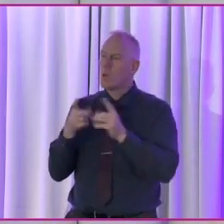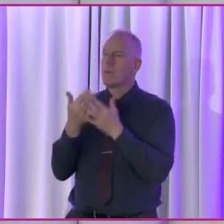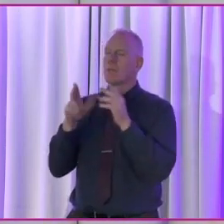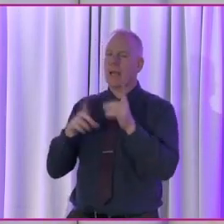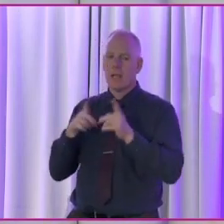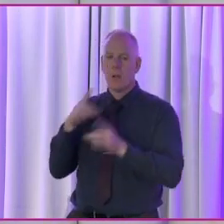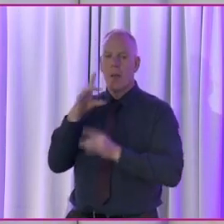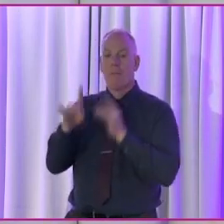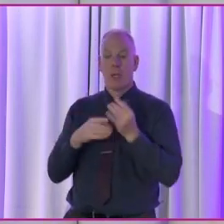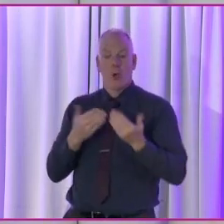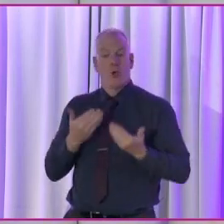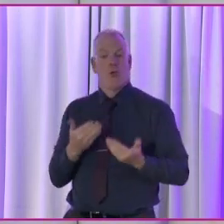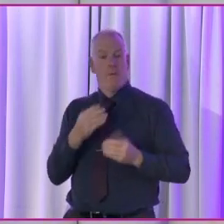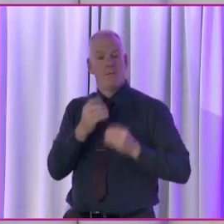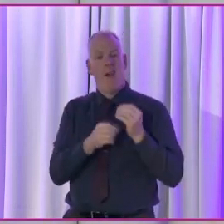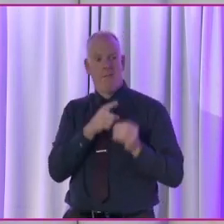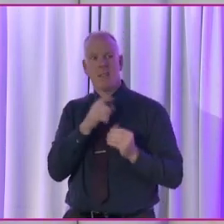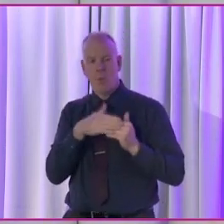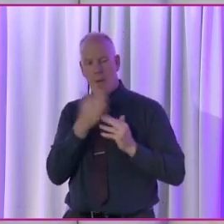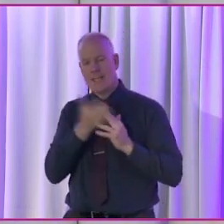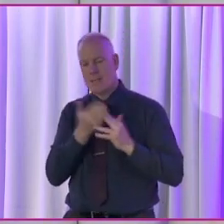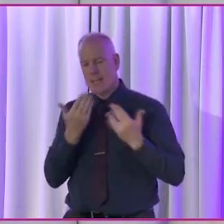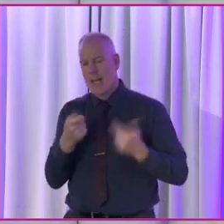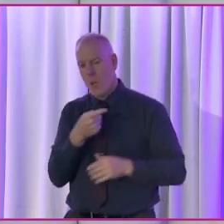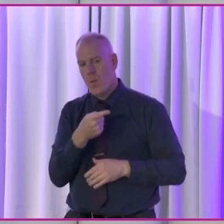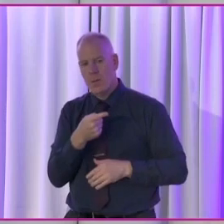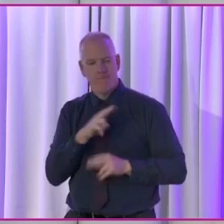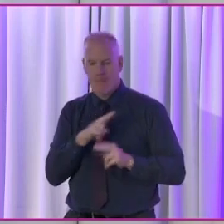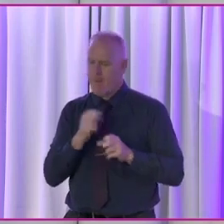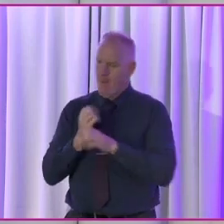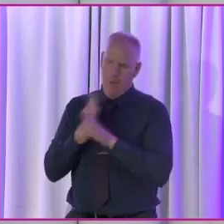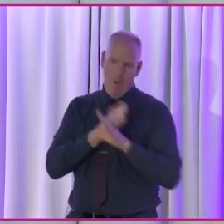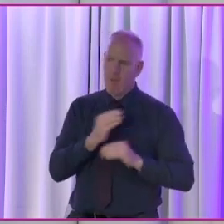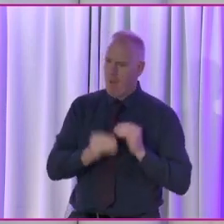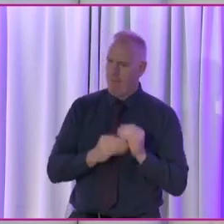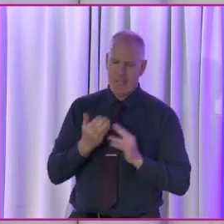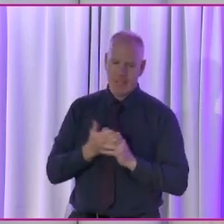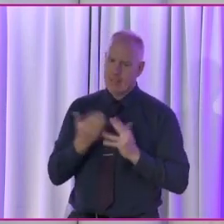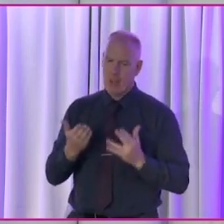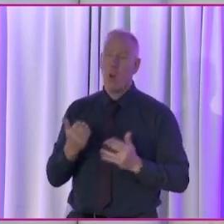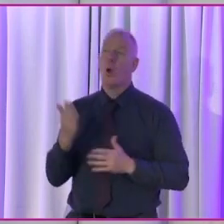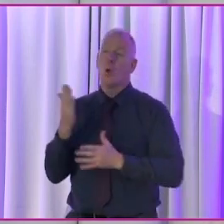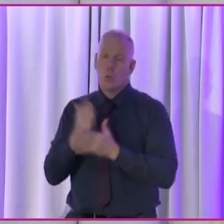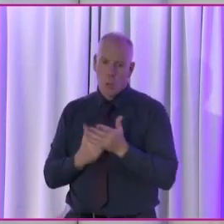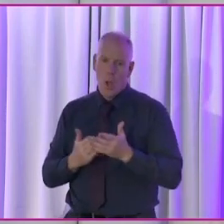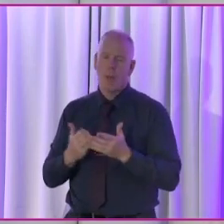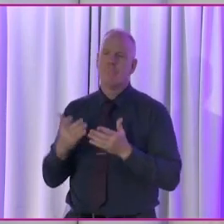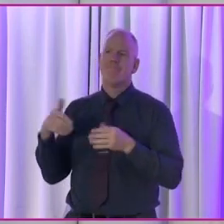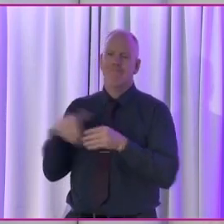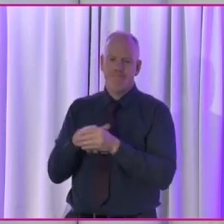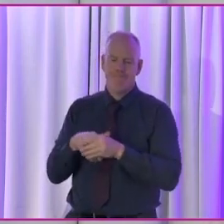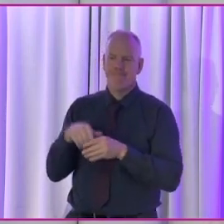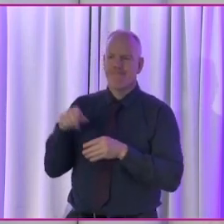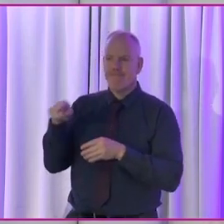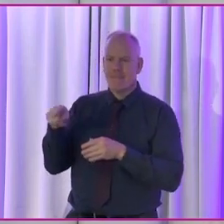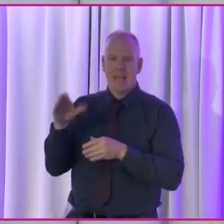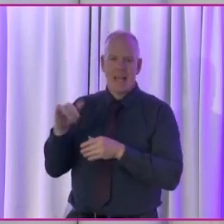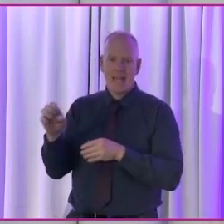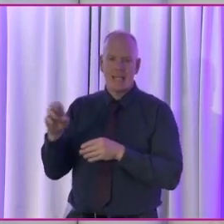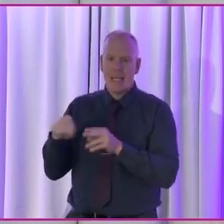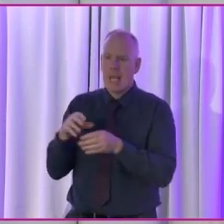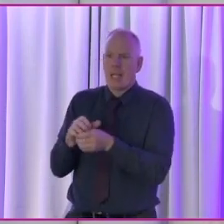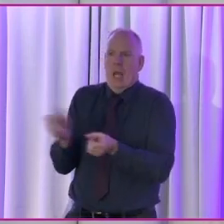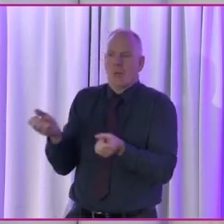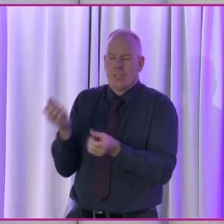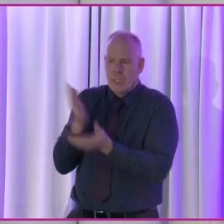to make our current offices accessible, because they are not all. Now, some of people have entered into leases, and they just can't get out of it,